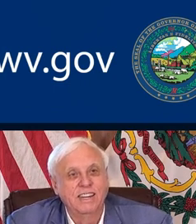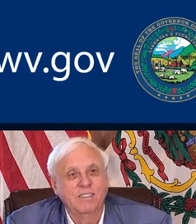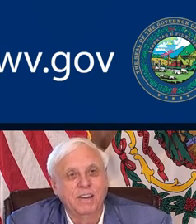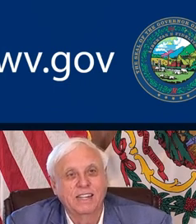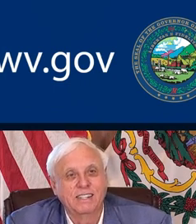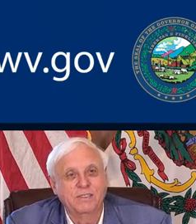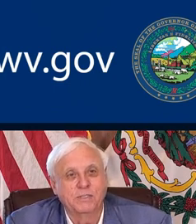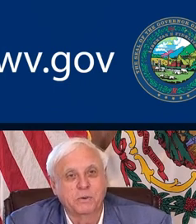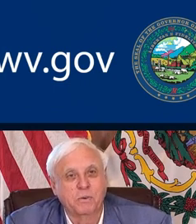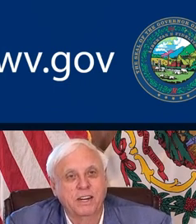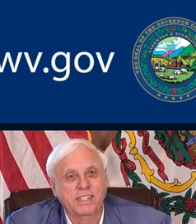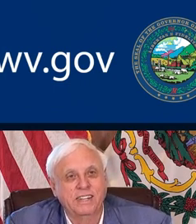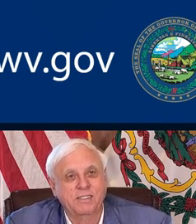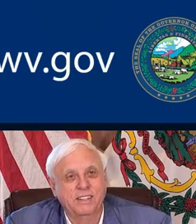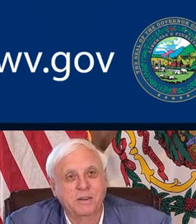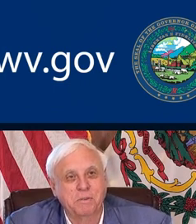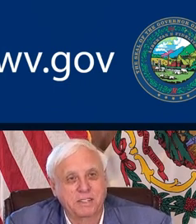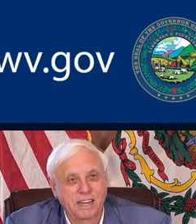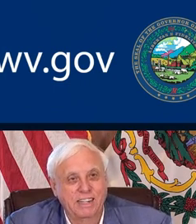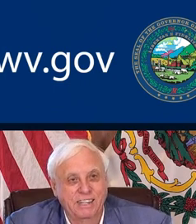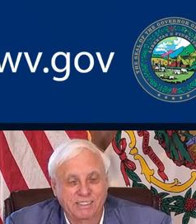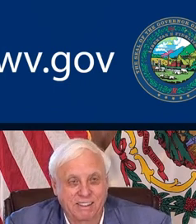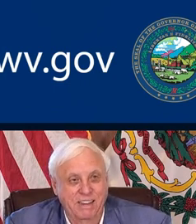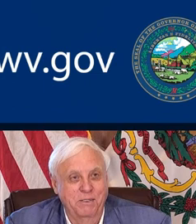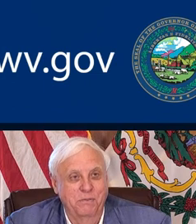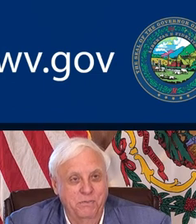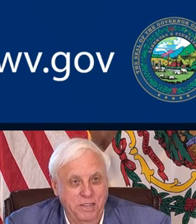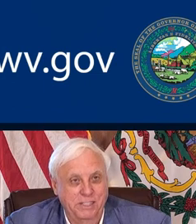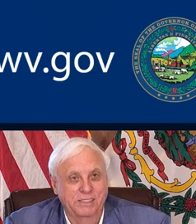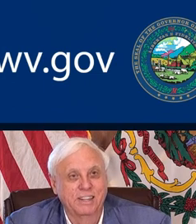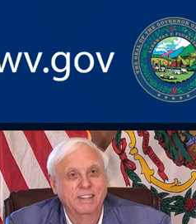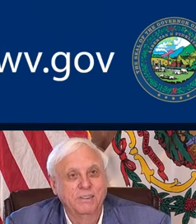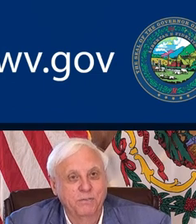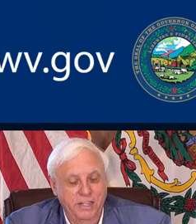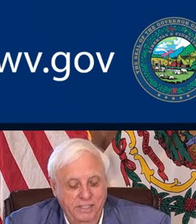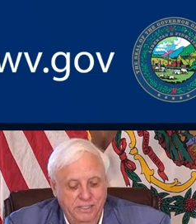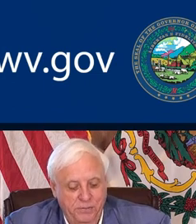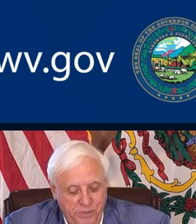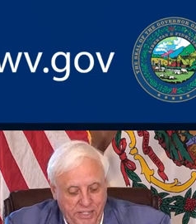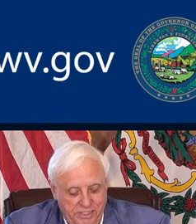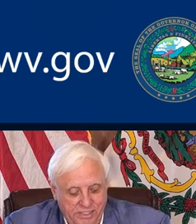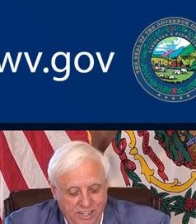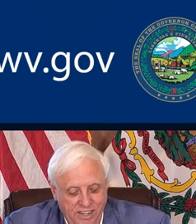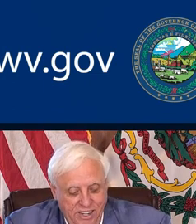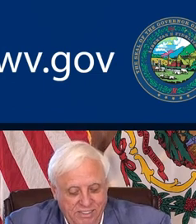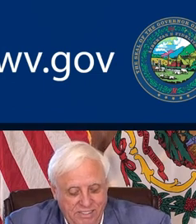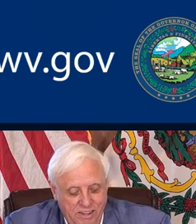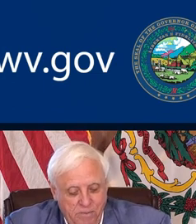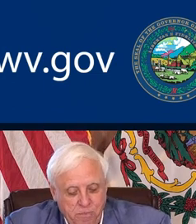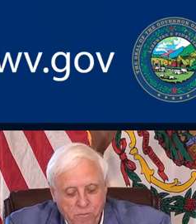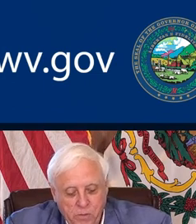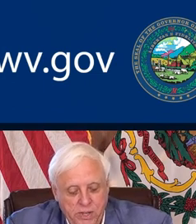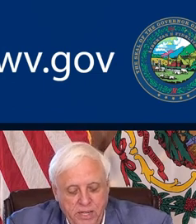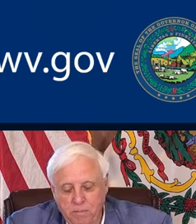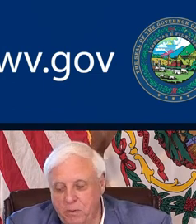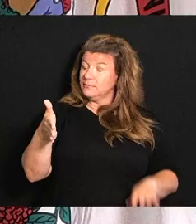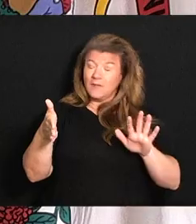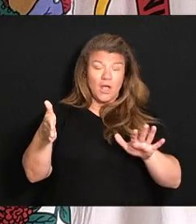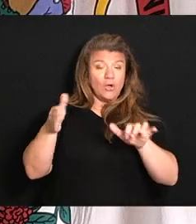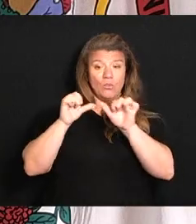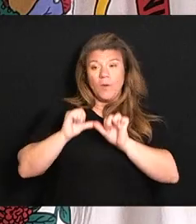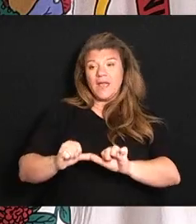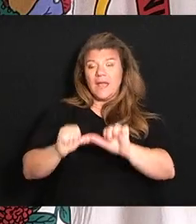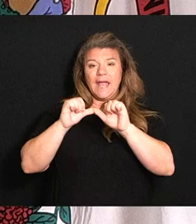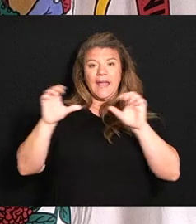in a magnificent way and everything. But that is a fish, fish, fish. And so we keep, we